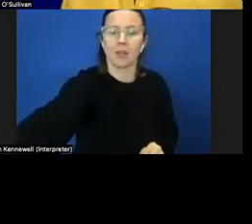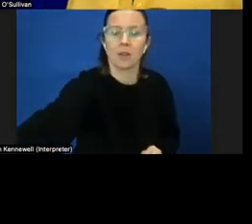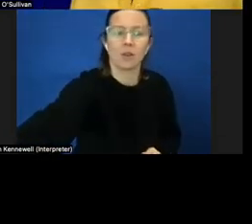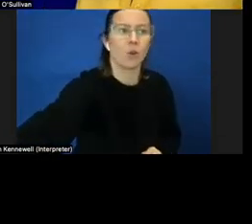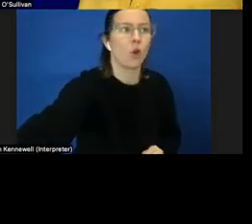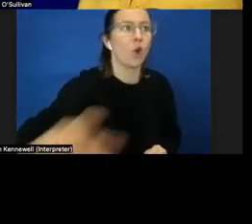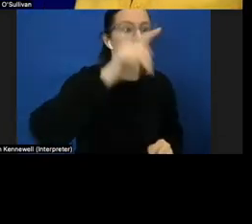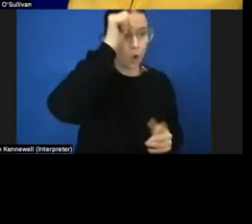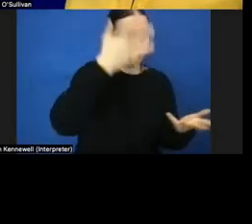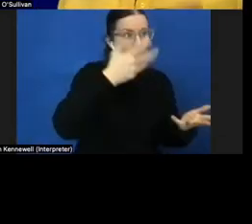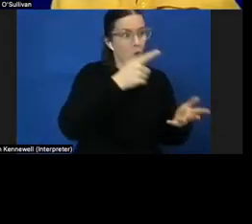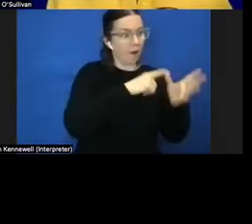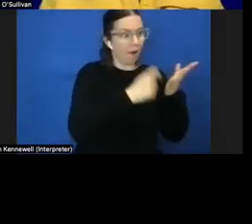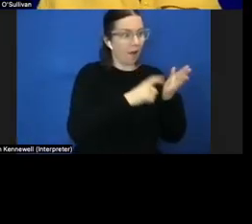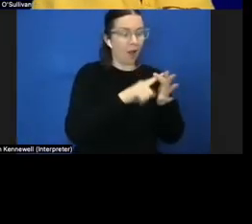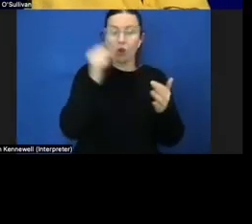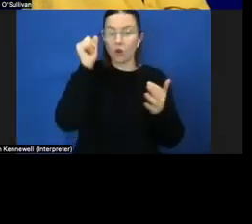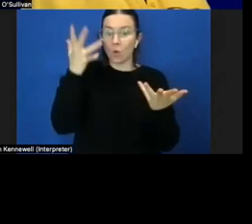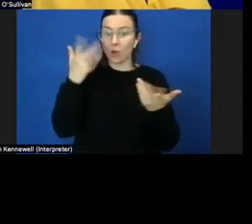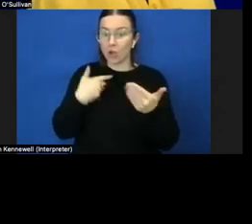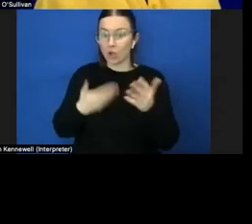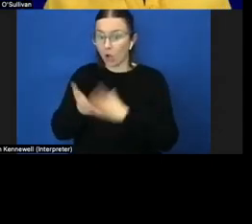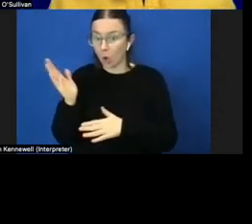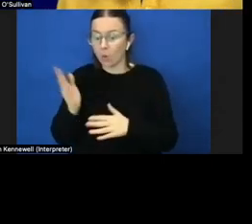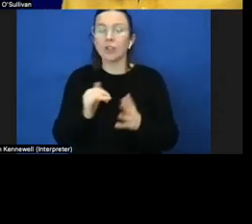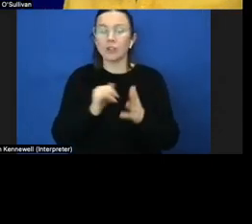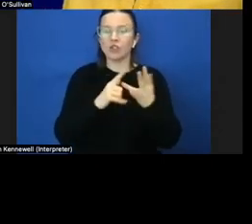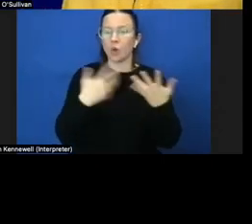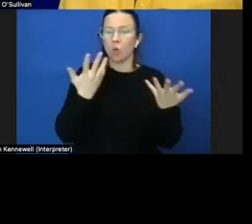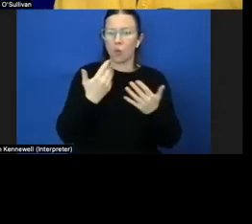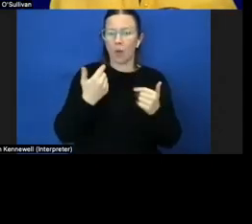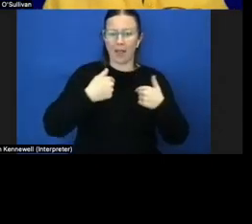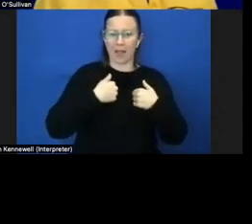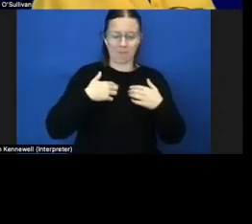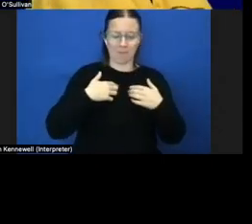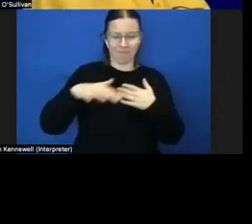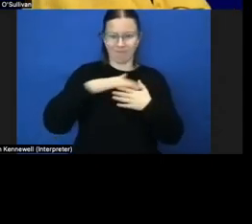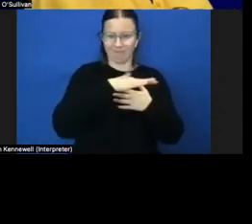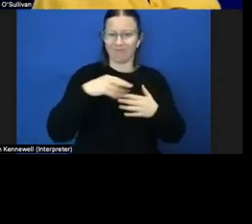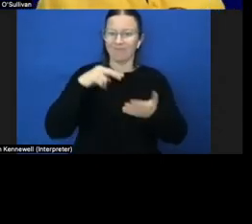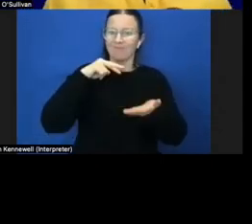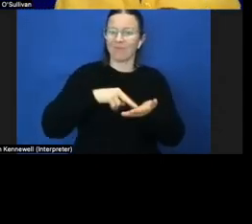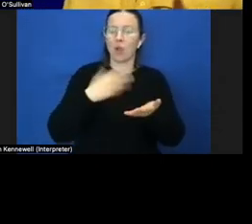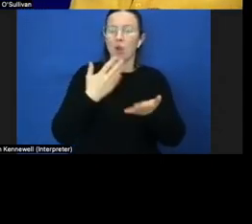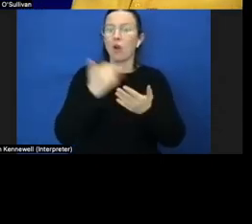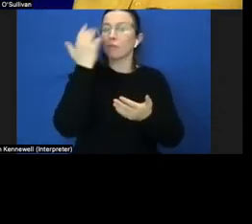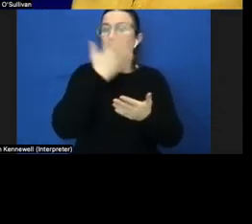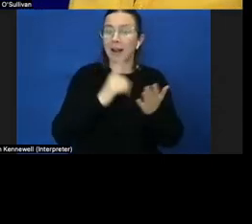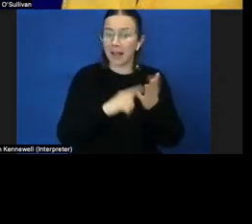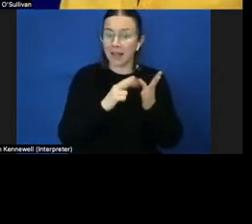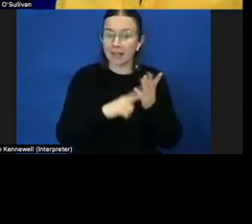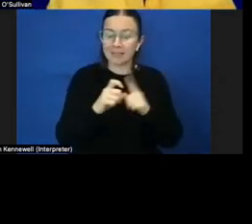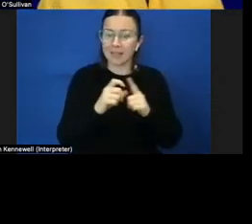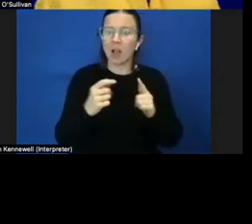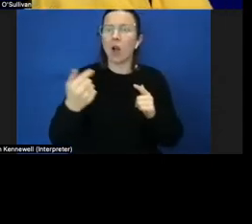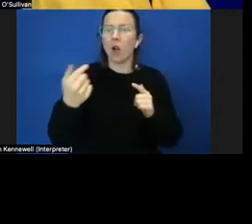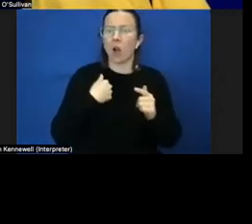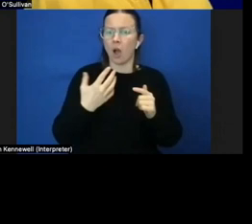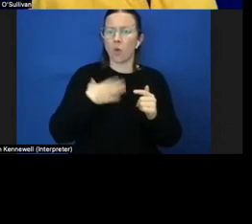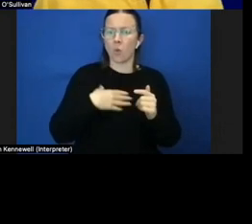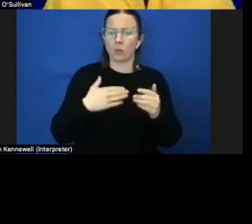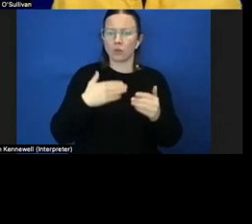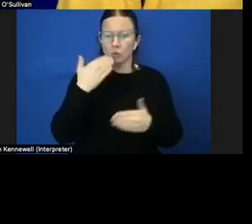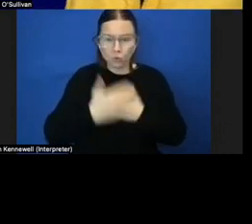are going so i want to acknowledge that where i am i'm on wajak noongar land um and where we're going i want to move through in a spirit of healing and